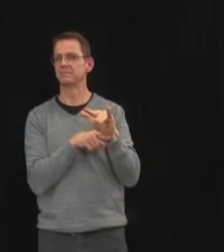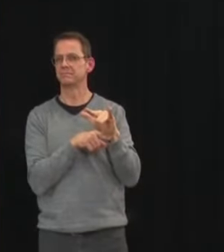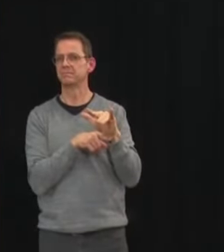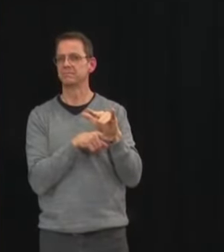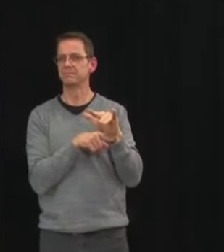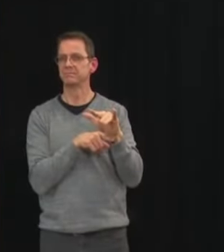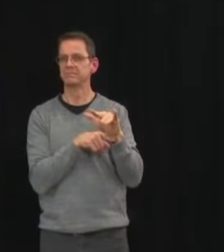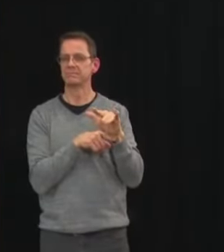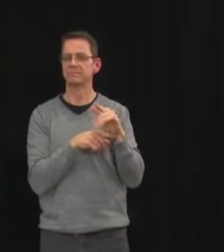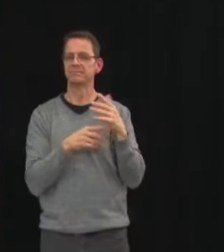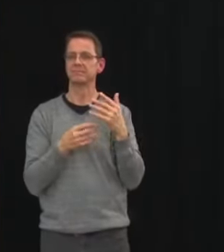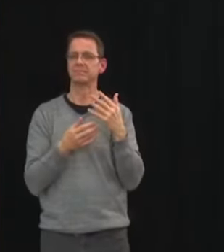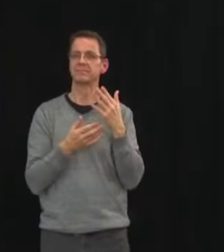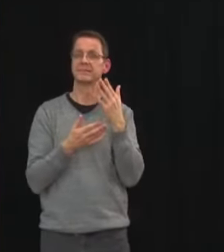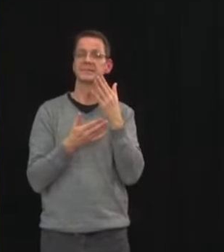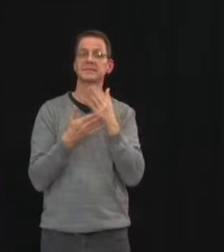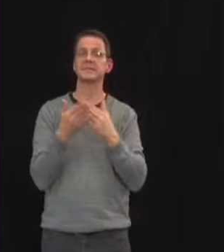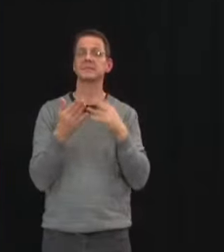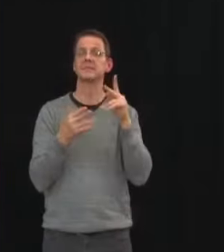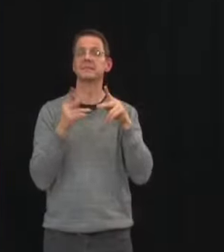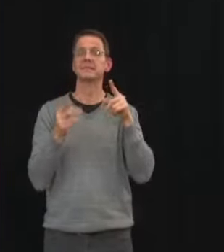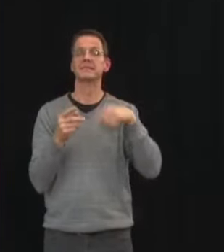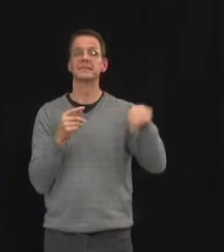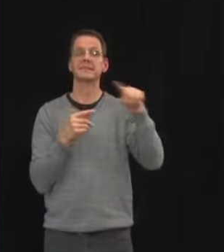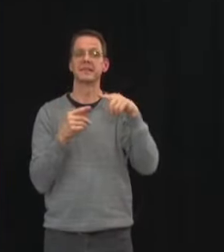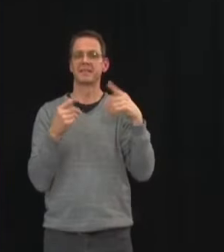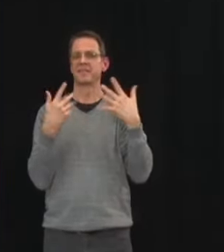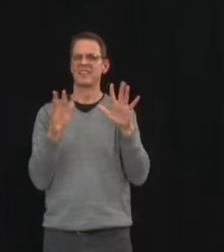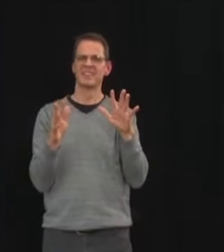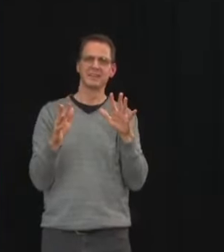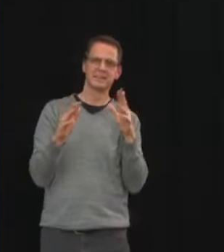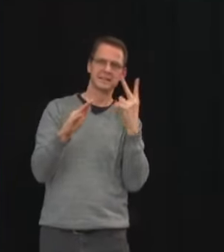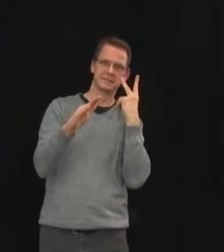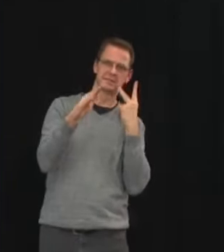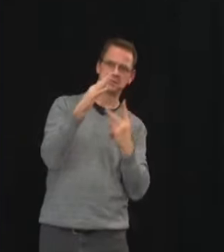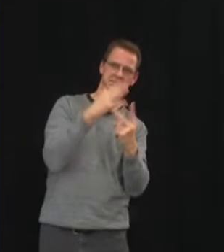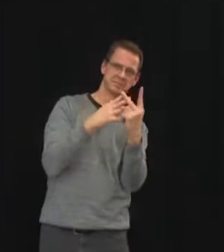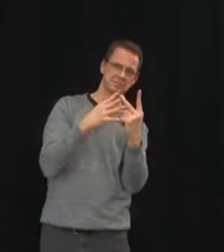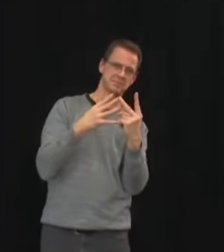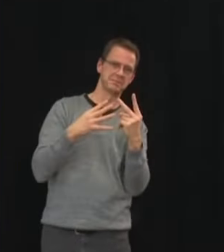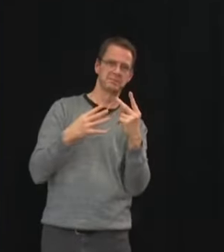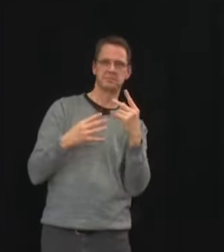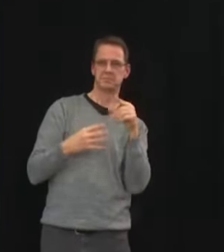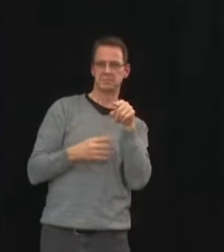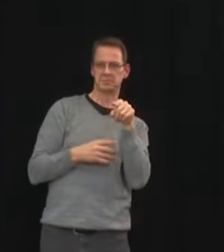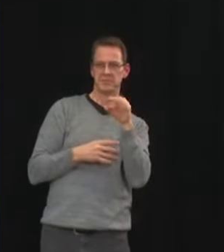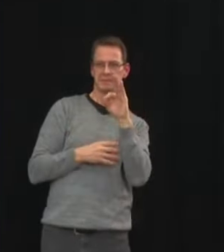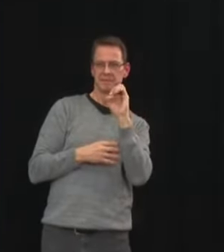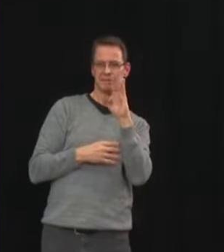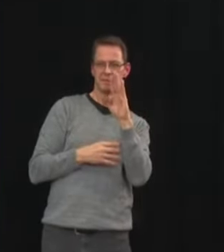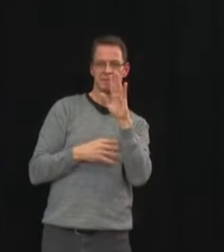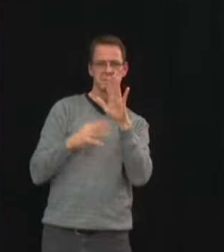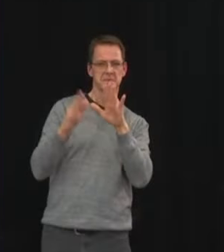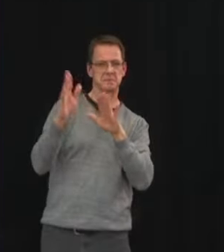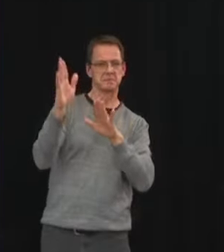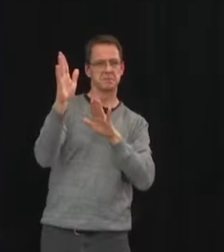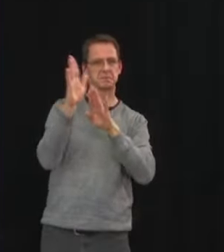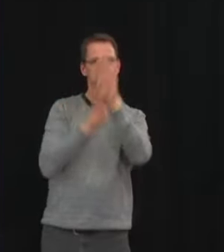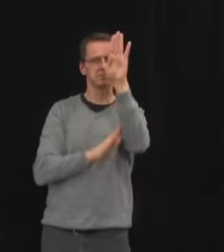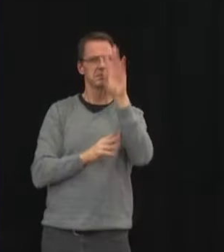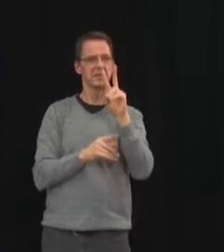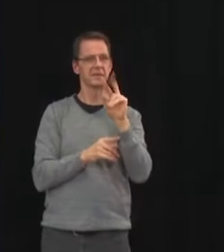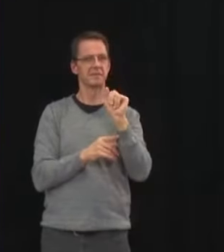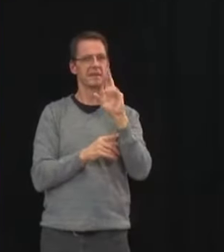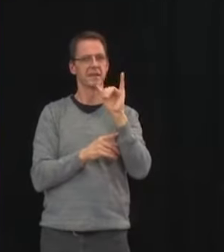february uh two-thirds of our cases would be variant cases and we'd be uh in a straight climb up in terms of cases